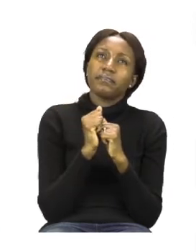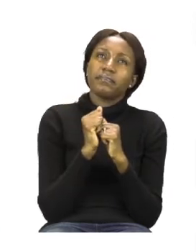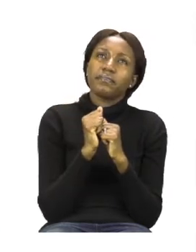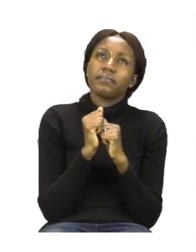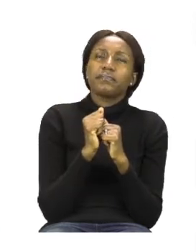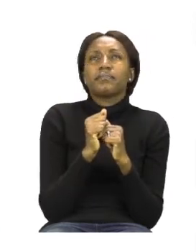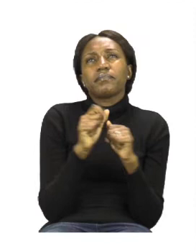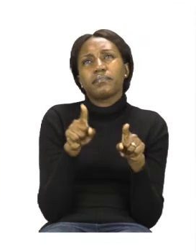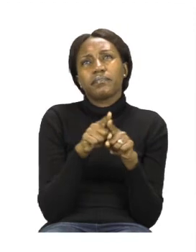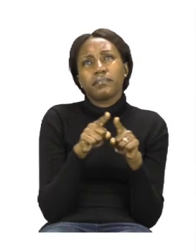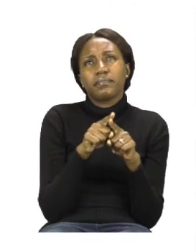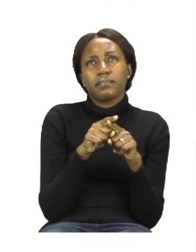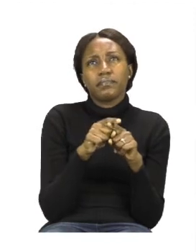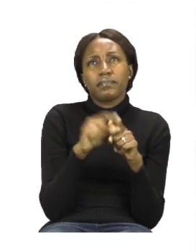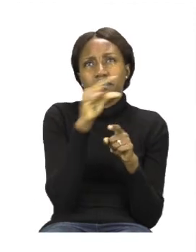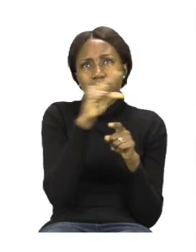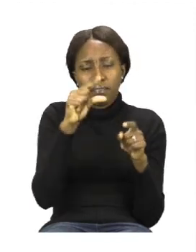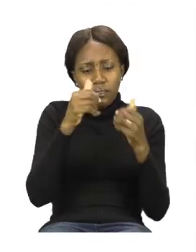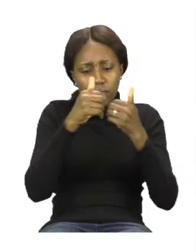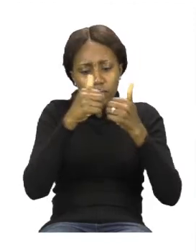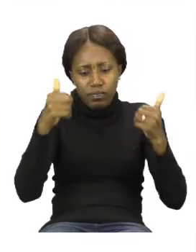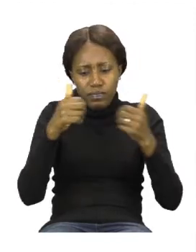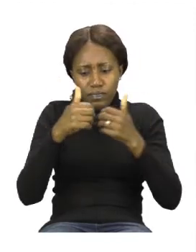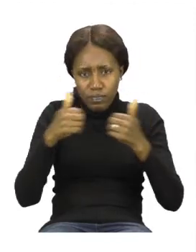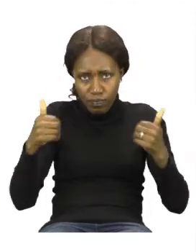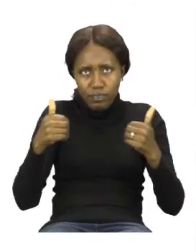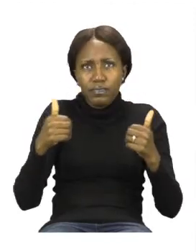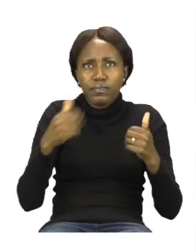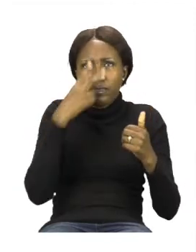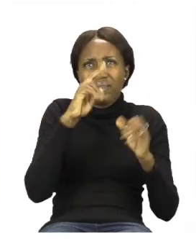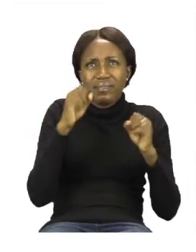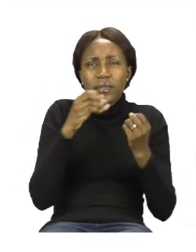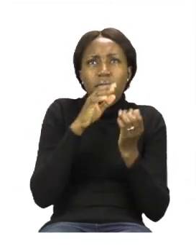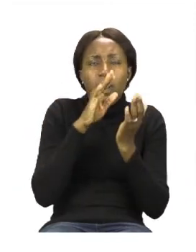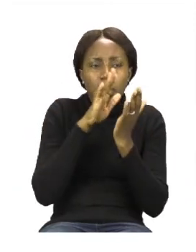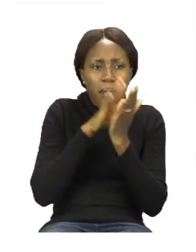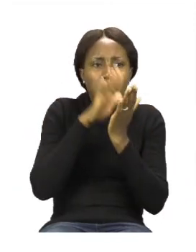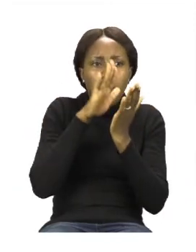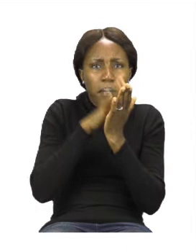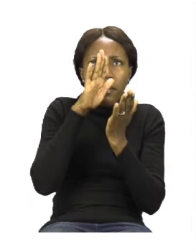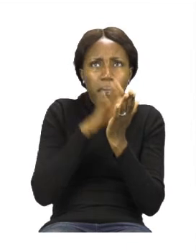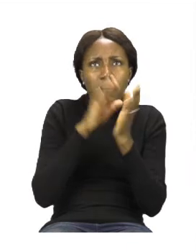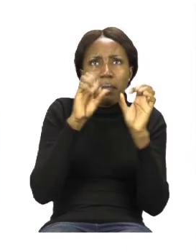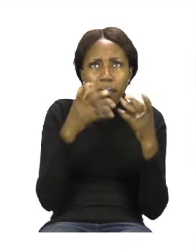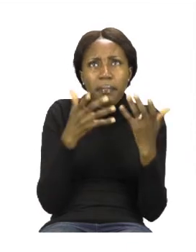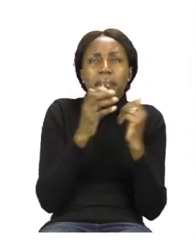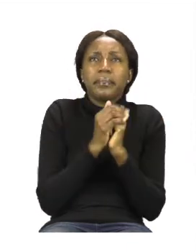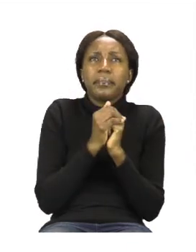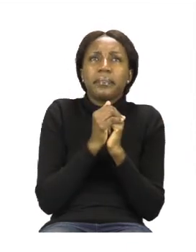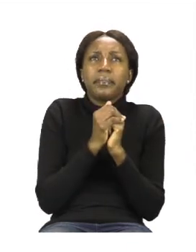break down a word to try and find out how many parts it has. Remember,